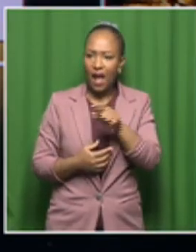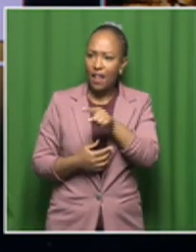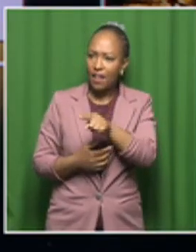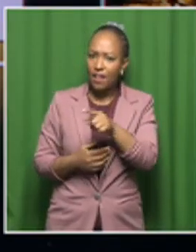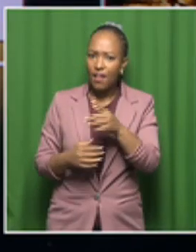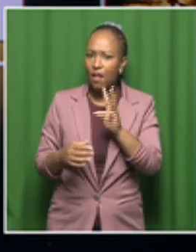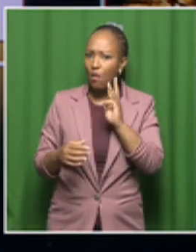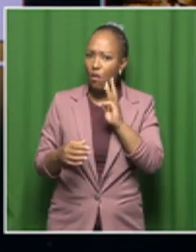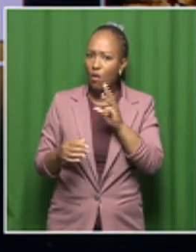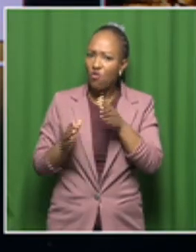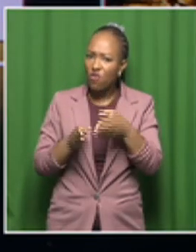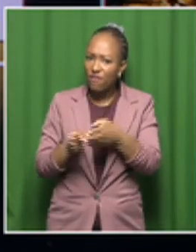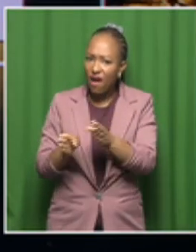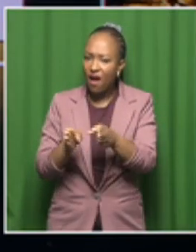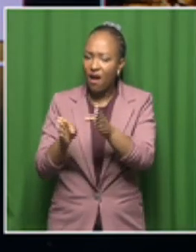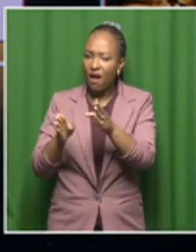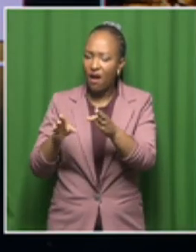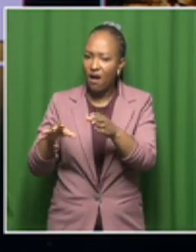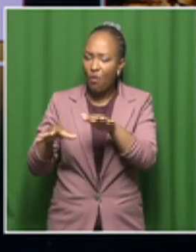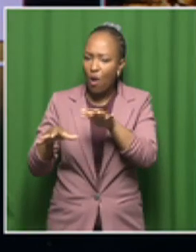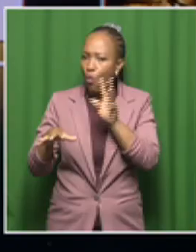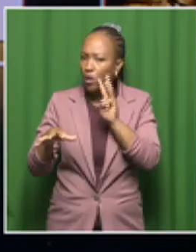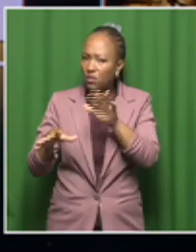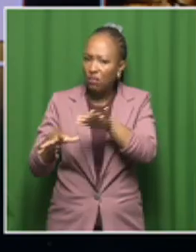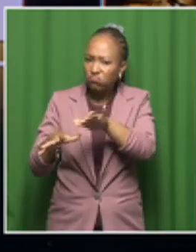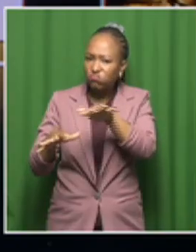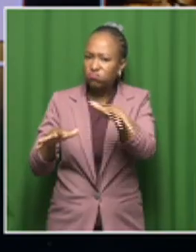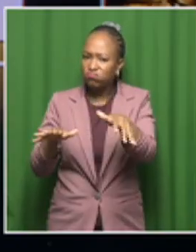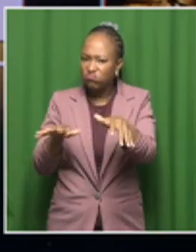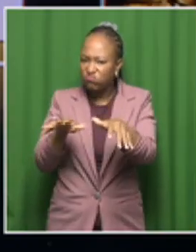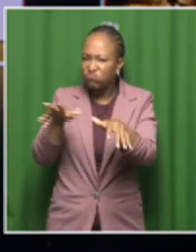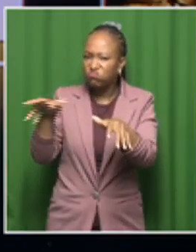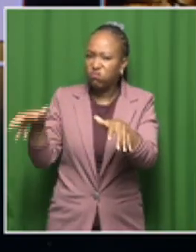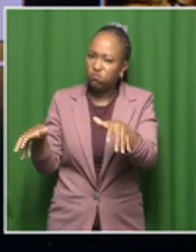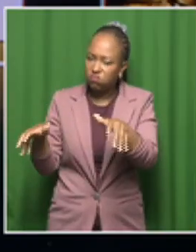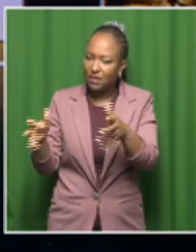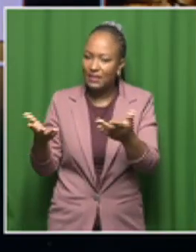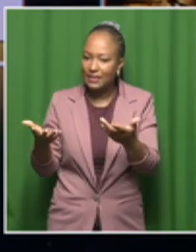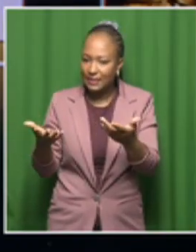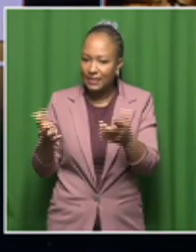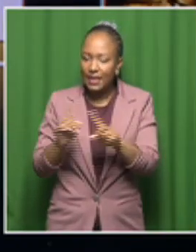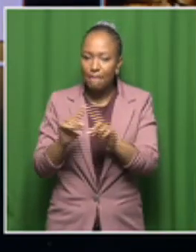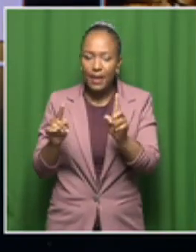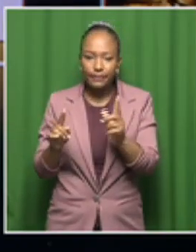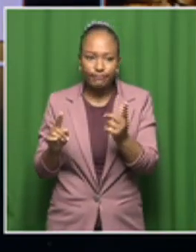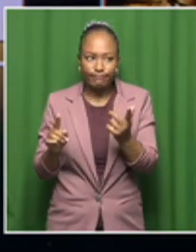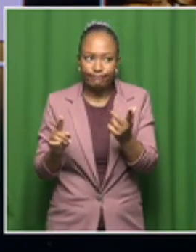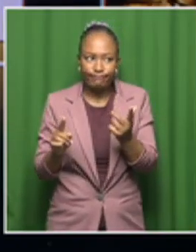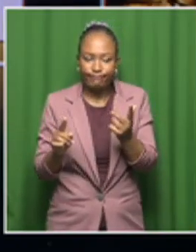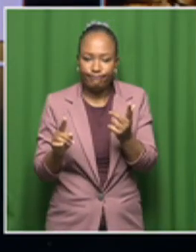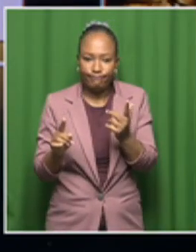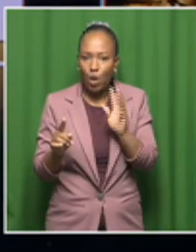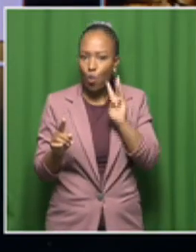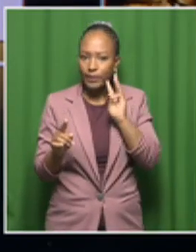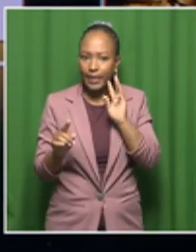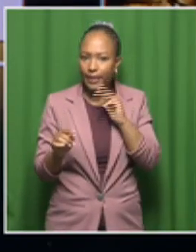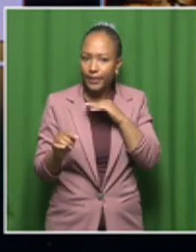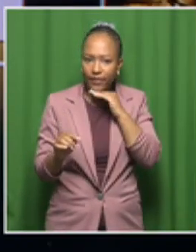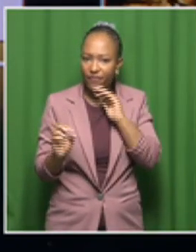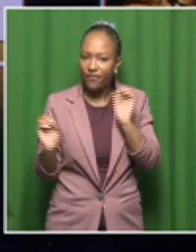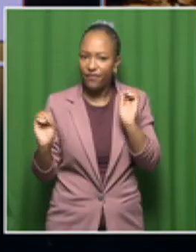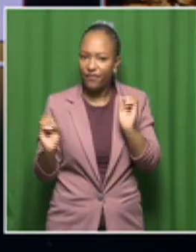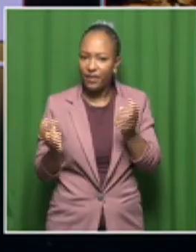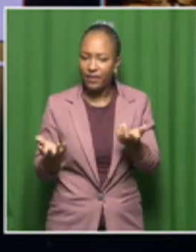areas, particularly, I mean, I'm sure I'm talking to you as well, where there's just no supply of water, where there's just such a problem